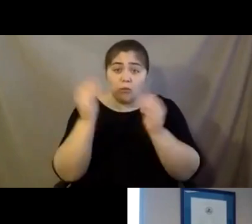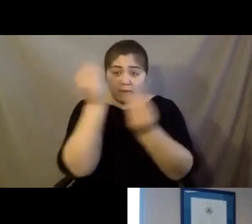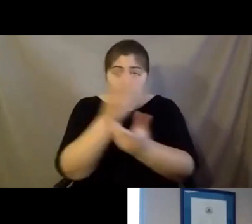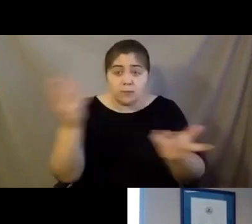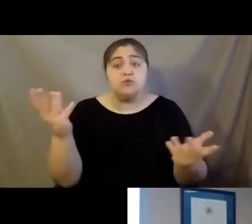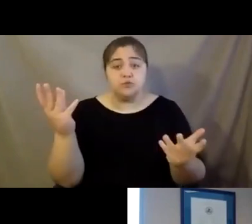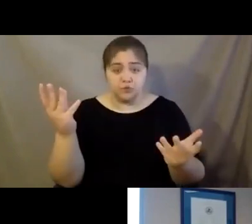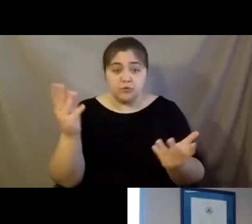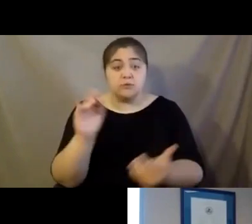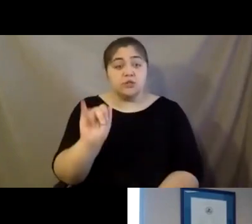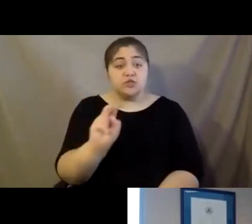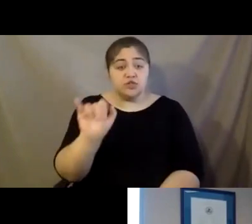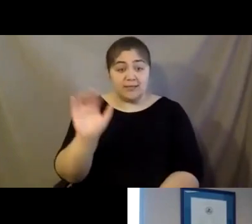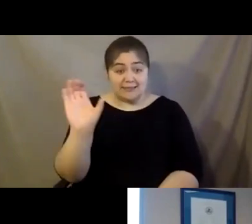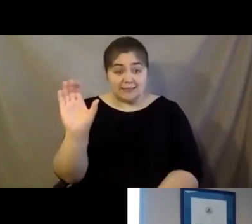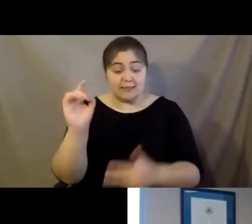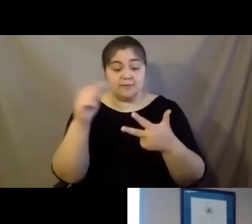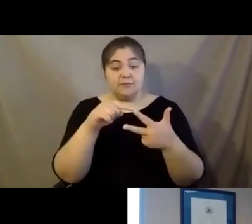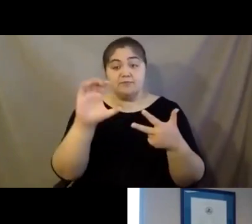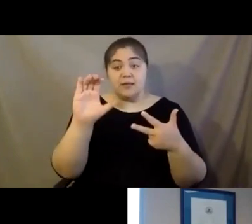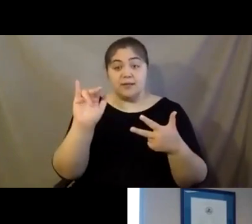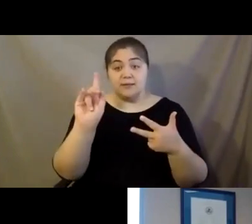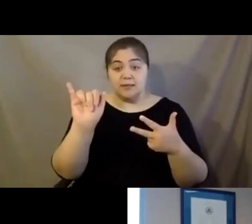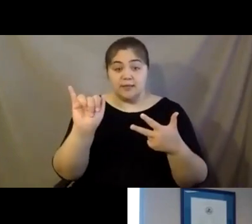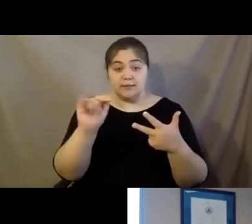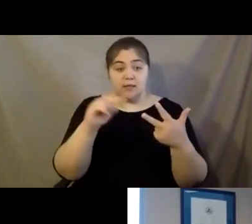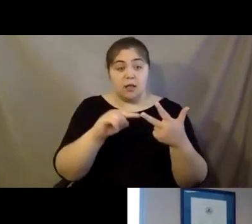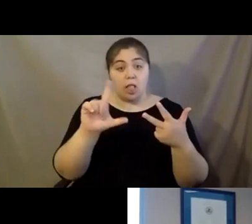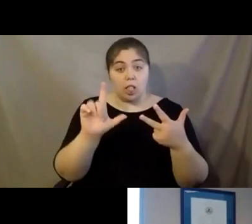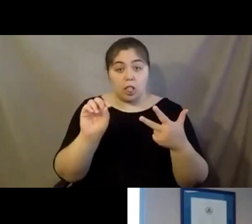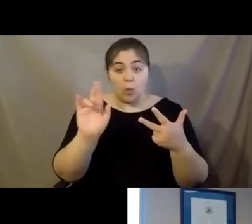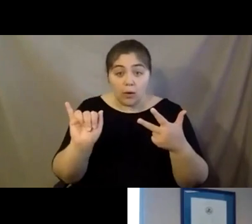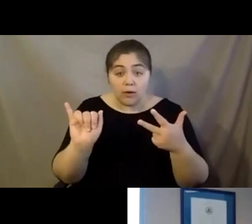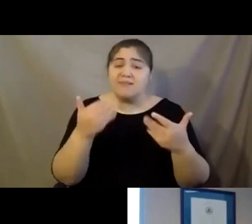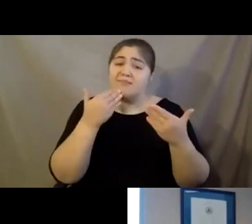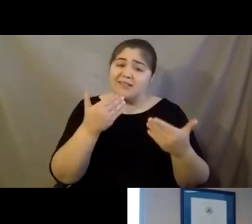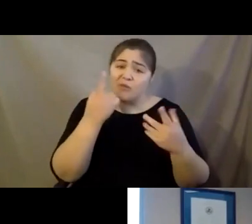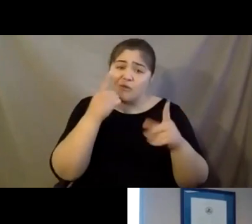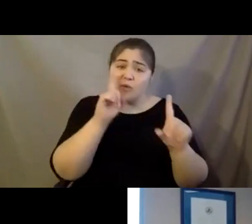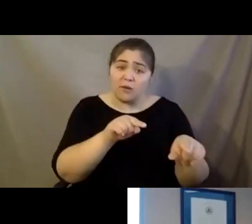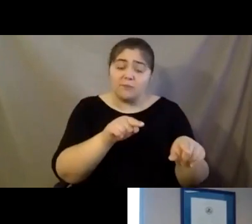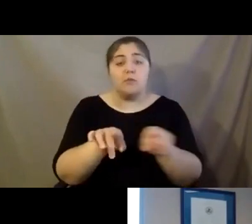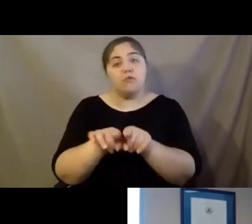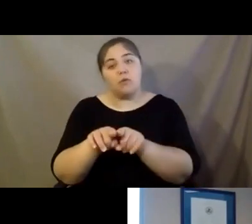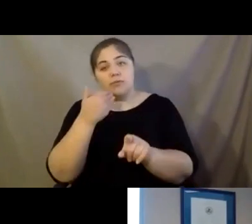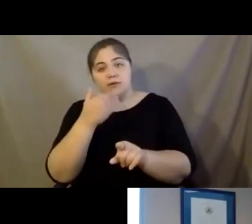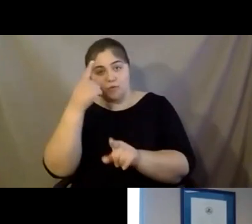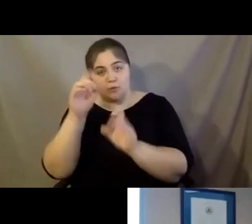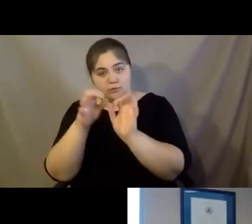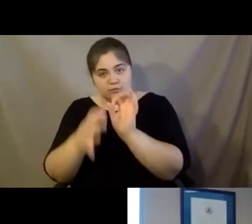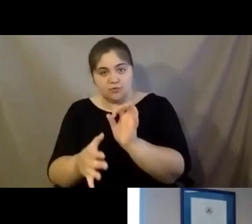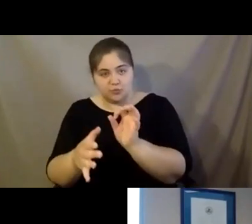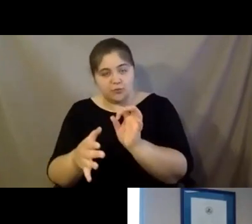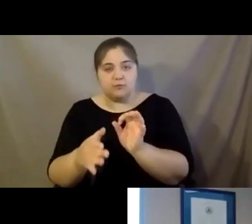Jenny C, Cindy, Lori, thank you very much for being with us. Also, thanks to Tessa, our sign